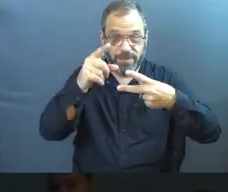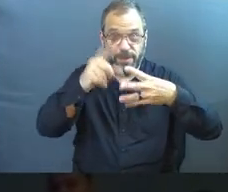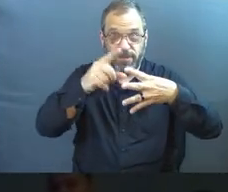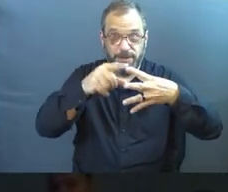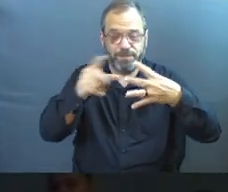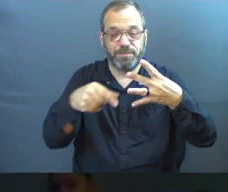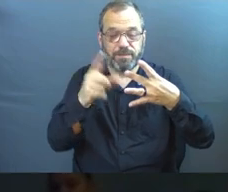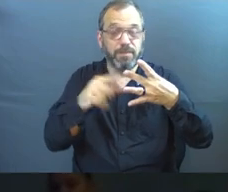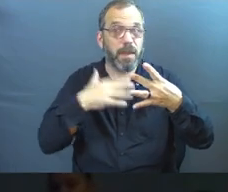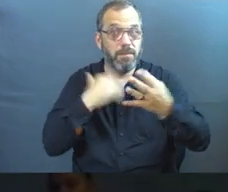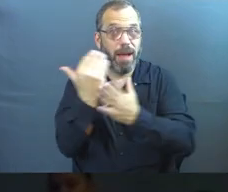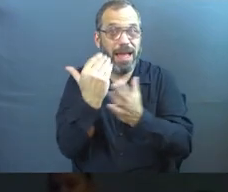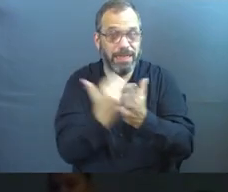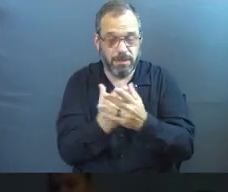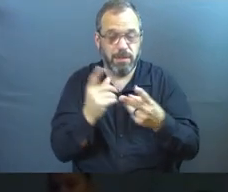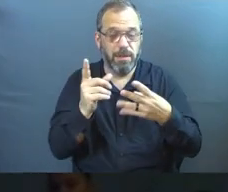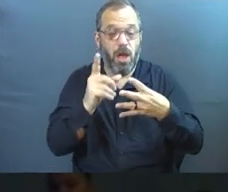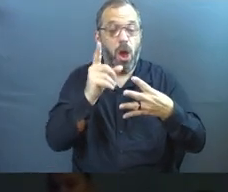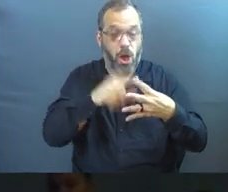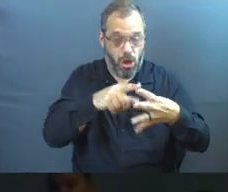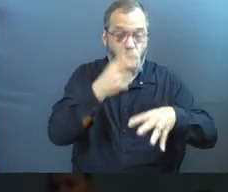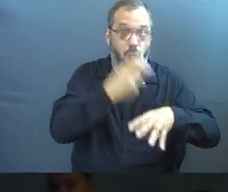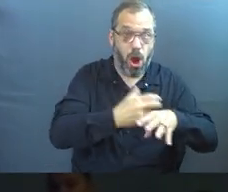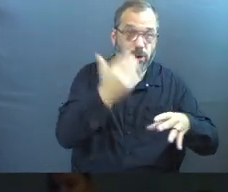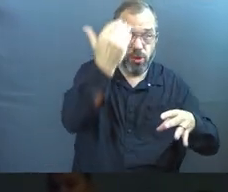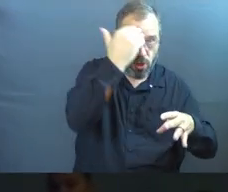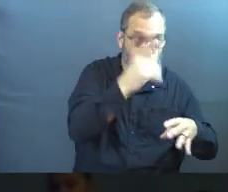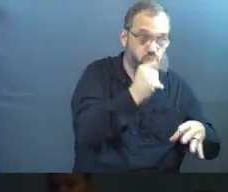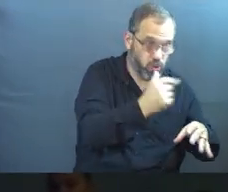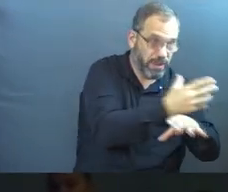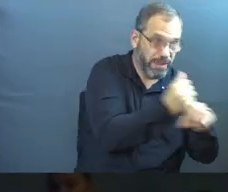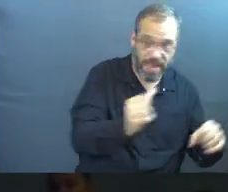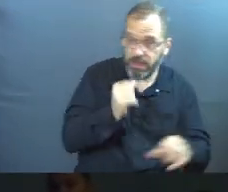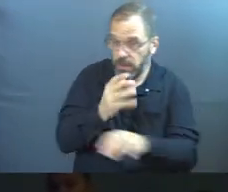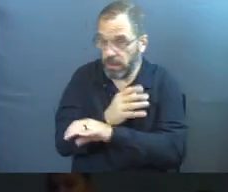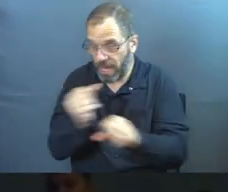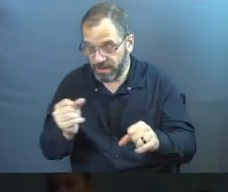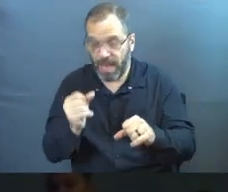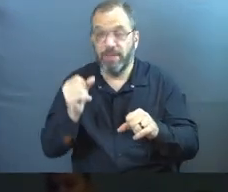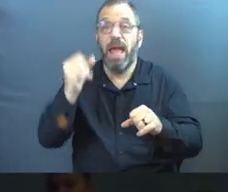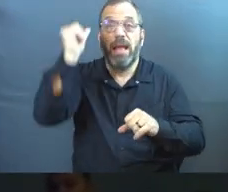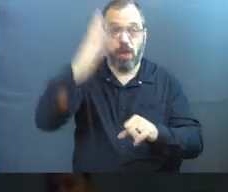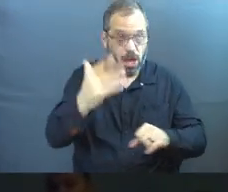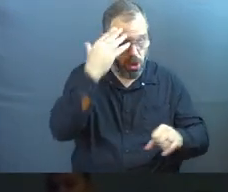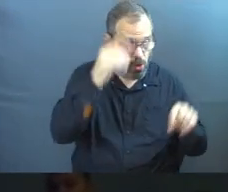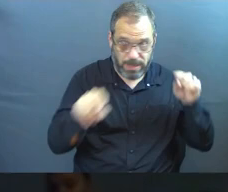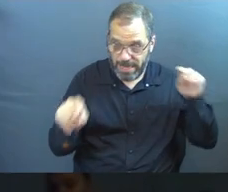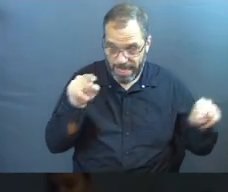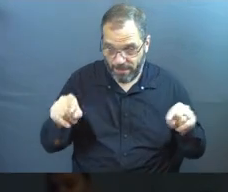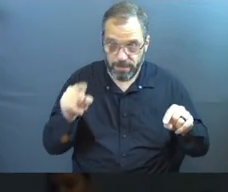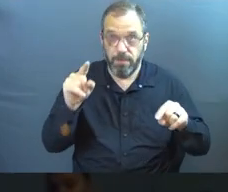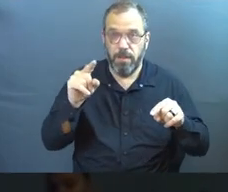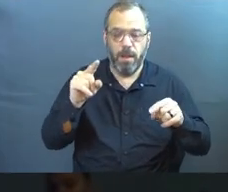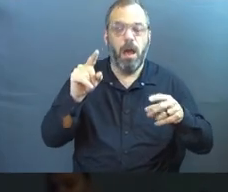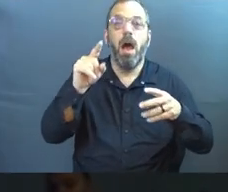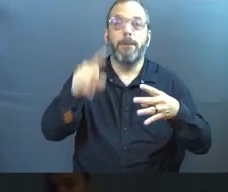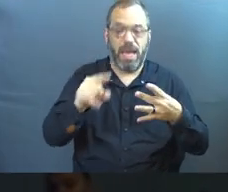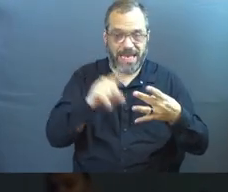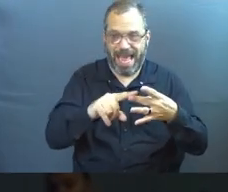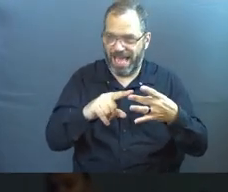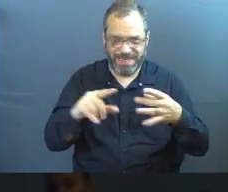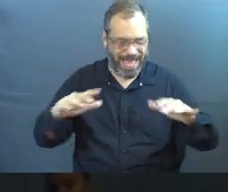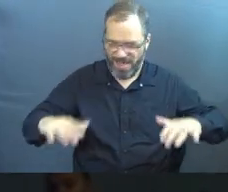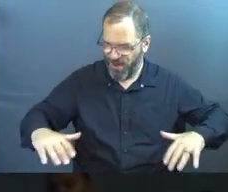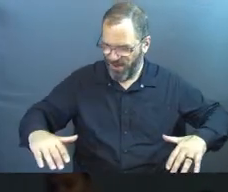not only is it difficult to distinguish until the very end and only God can, but as they